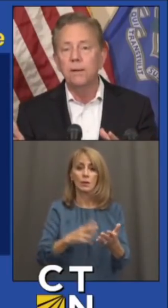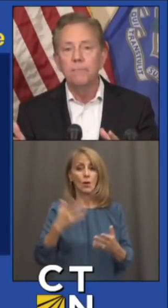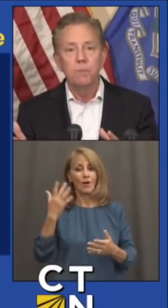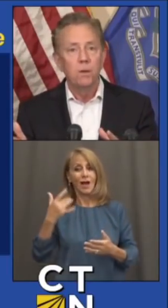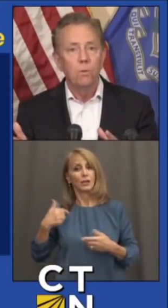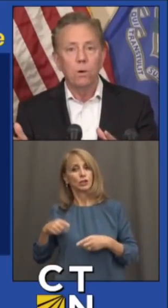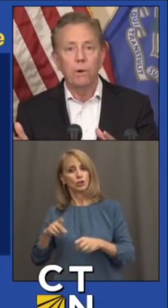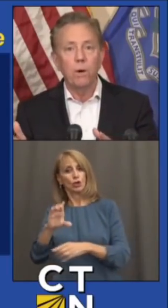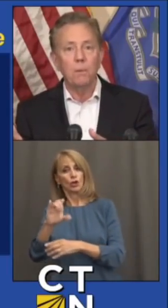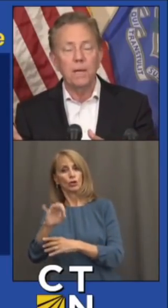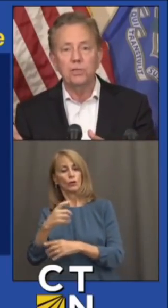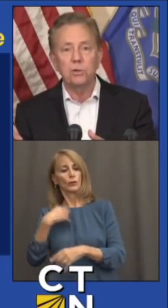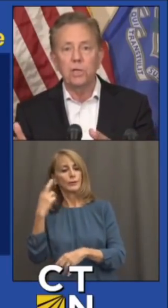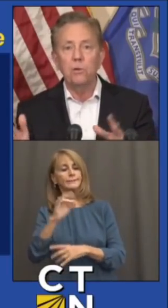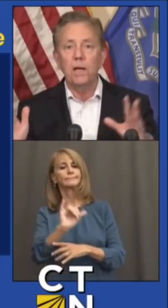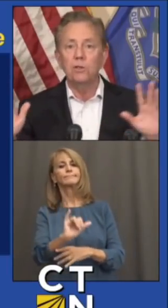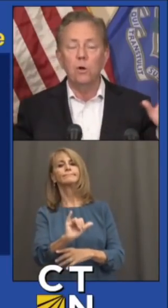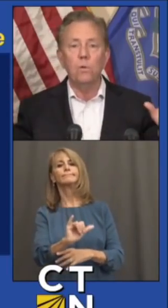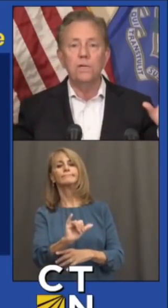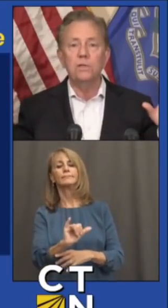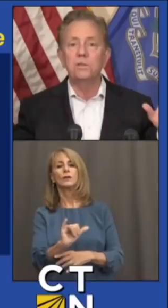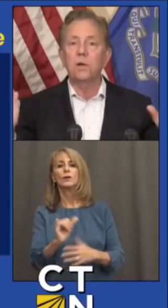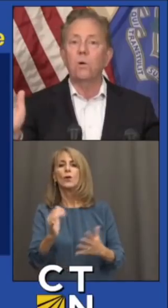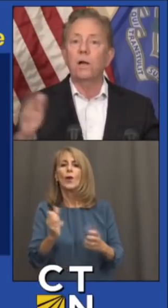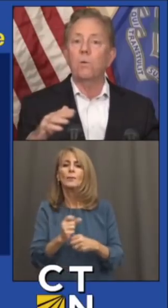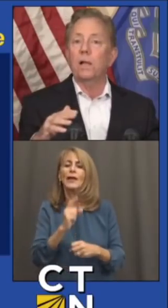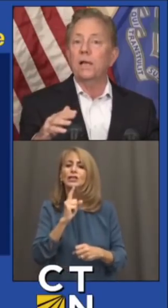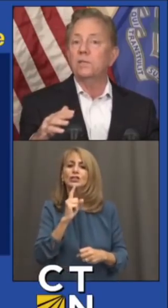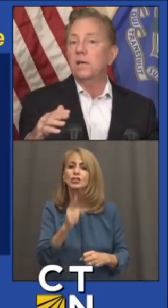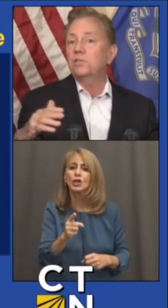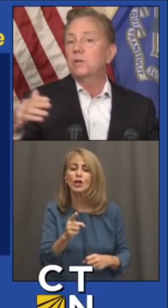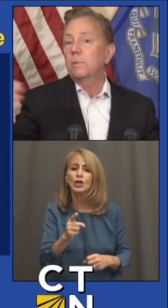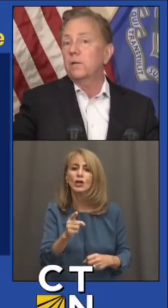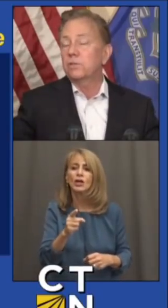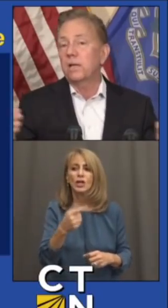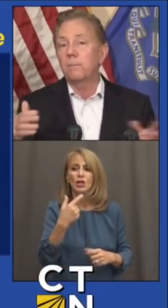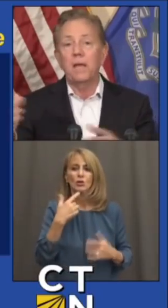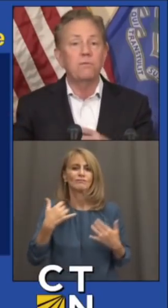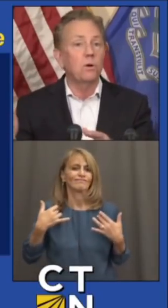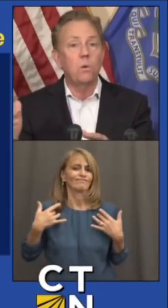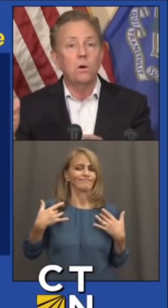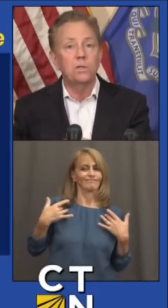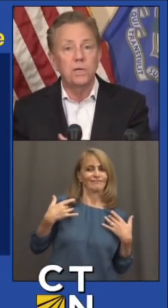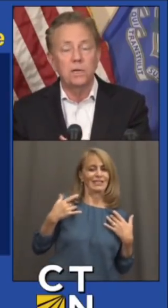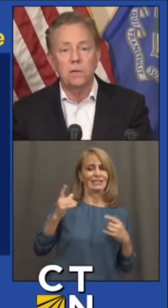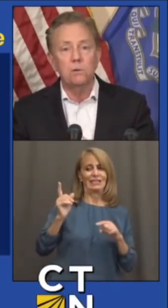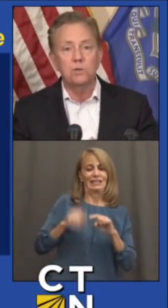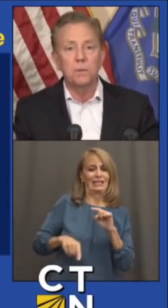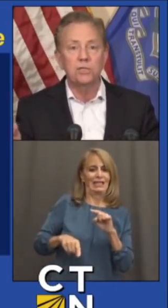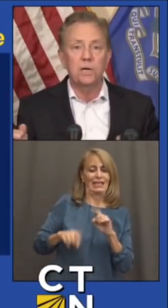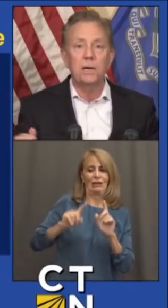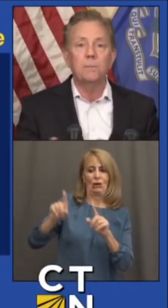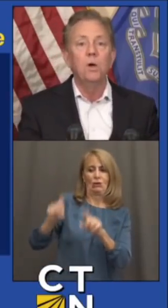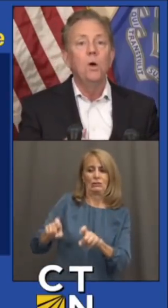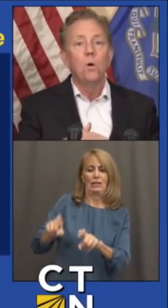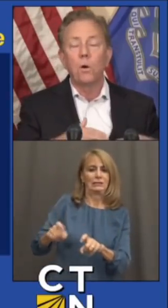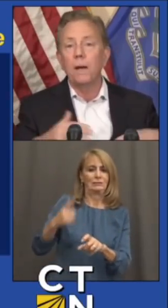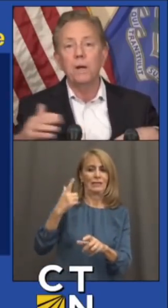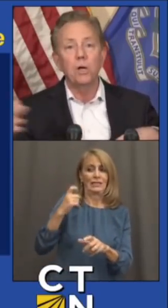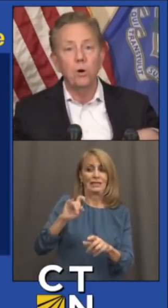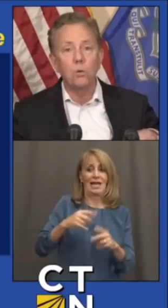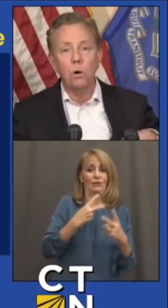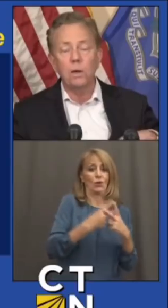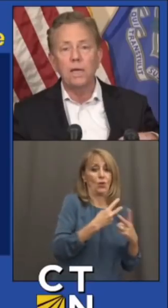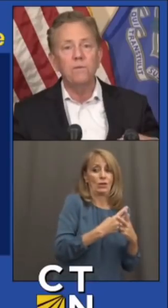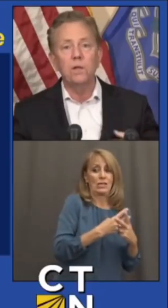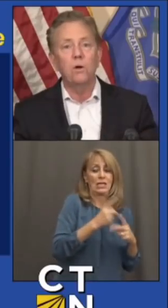COVID, where we want to make sure that you had no reason to say, I don't want to get tested because then I may have to quarantine and I'll lose my job. Or